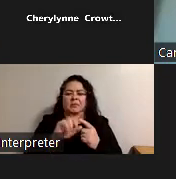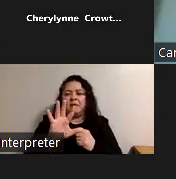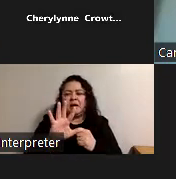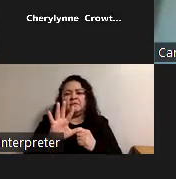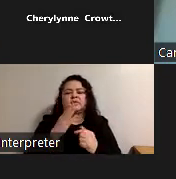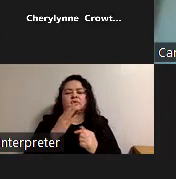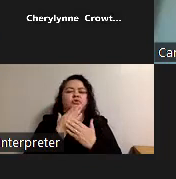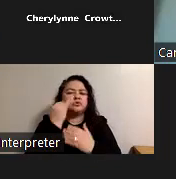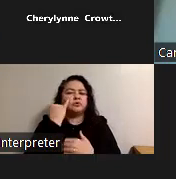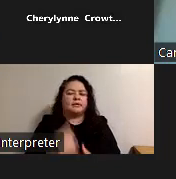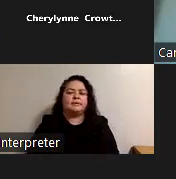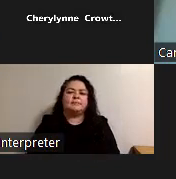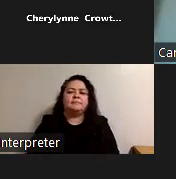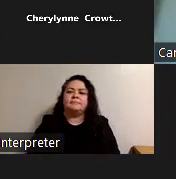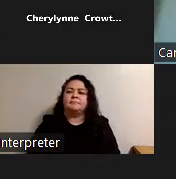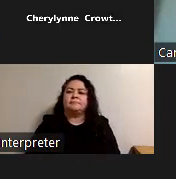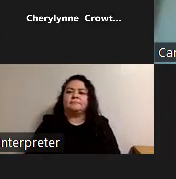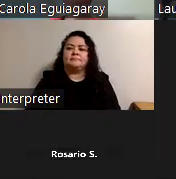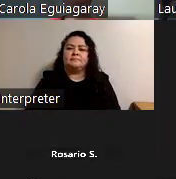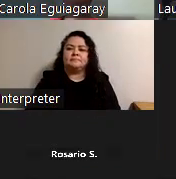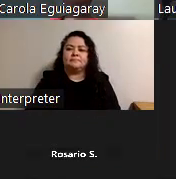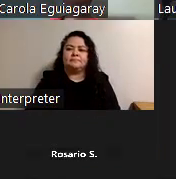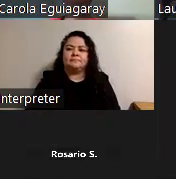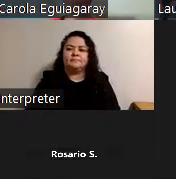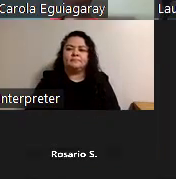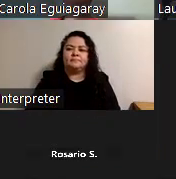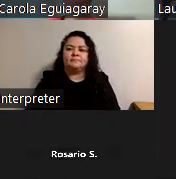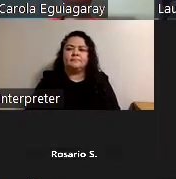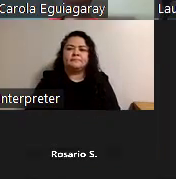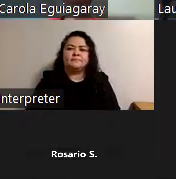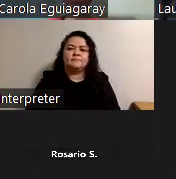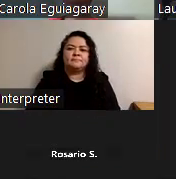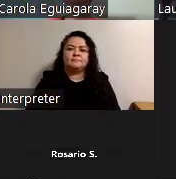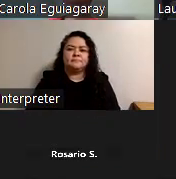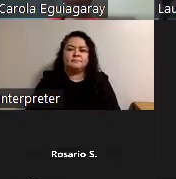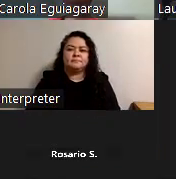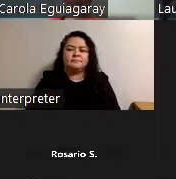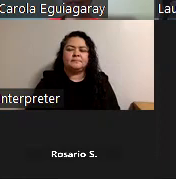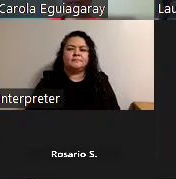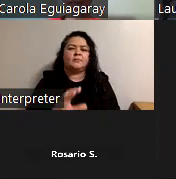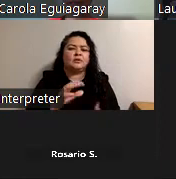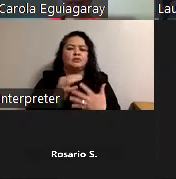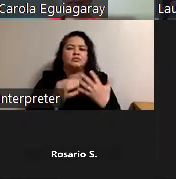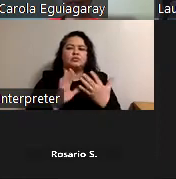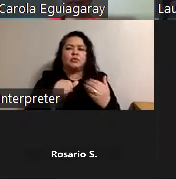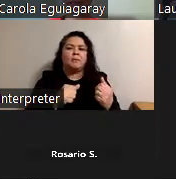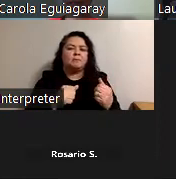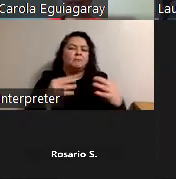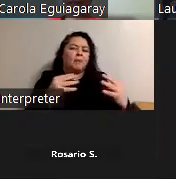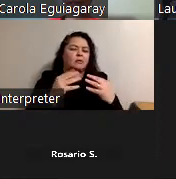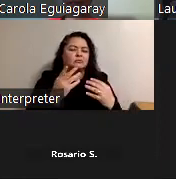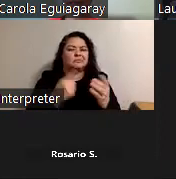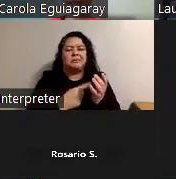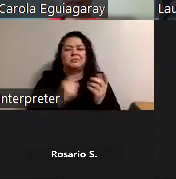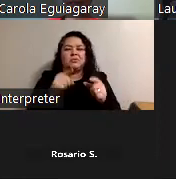is a good idea choose your battles and i think i i think think ahead of time sort of like when you go to a